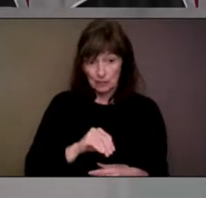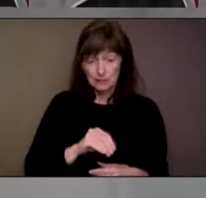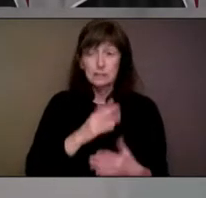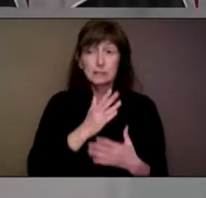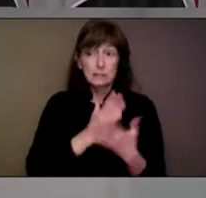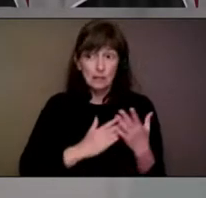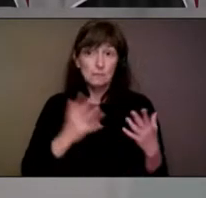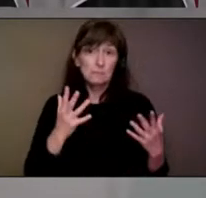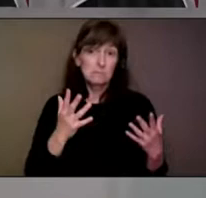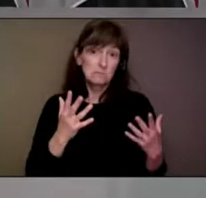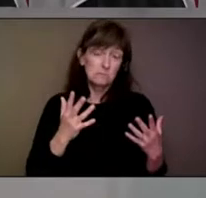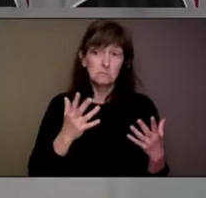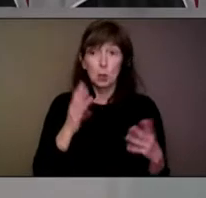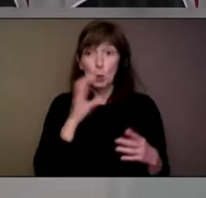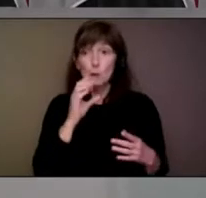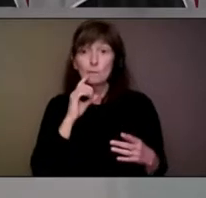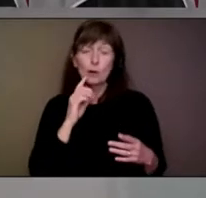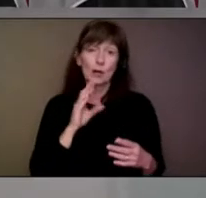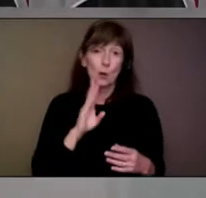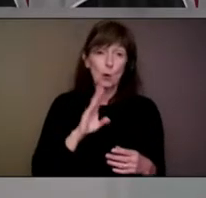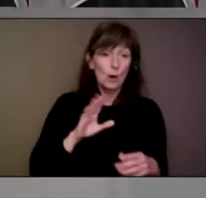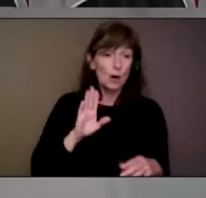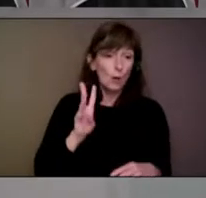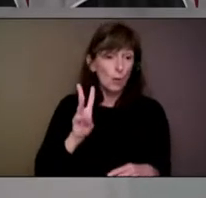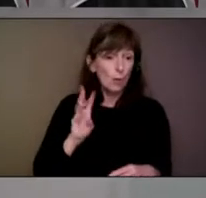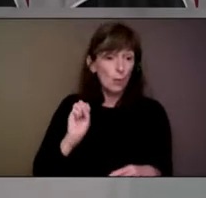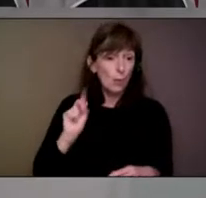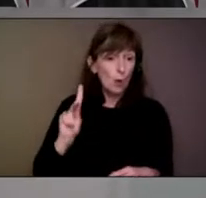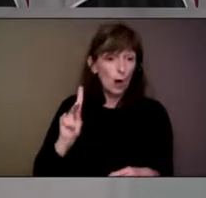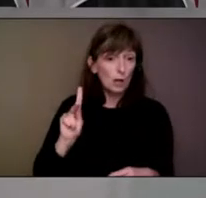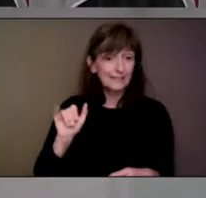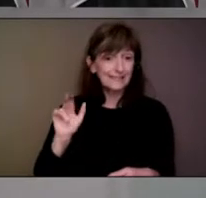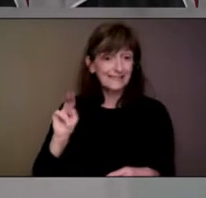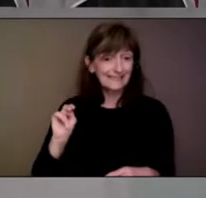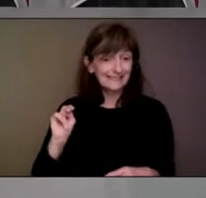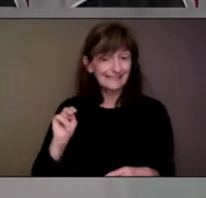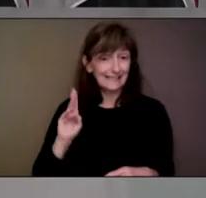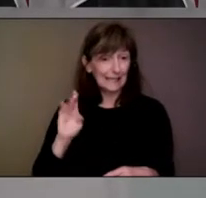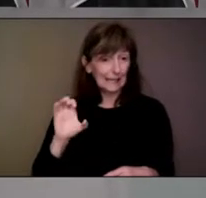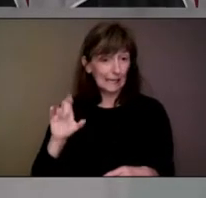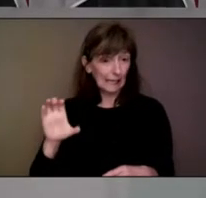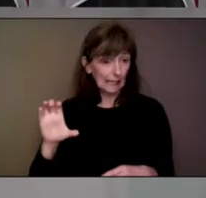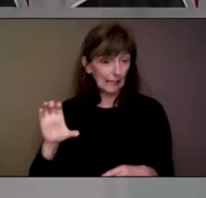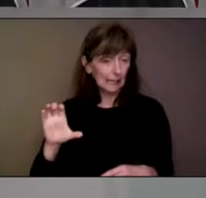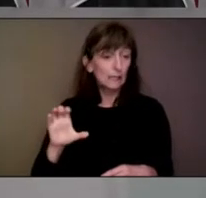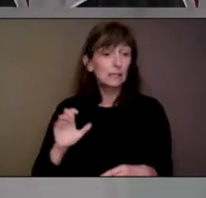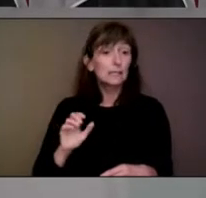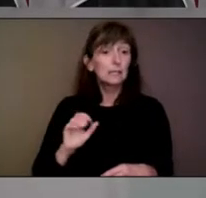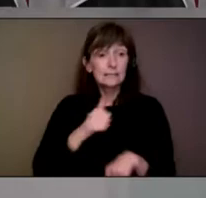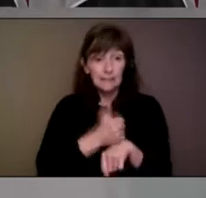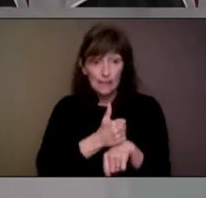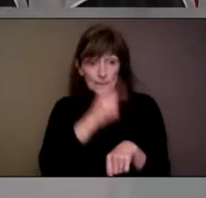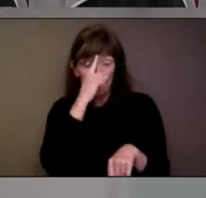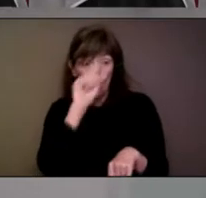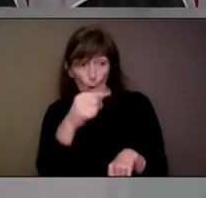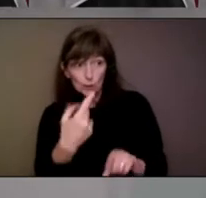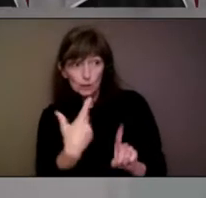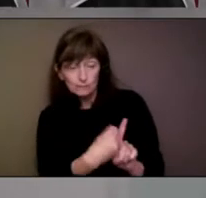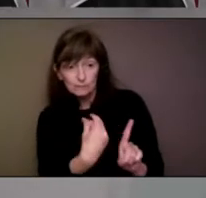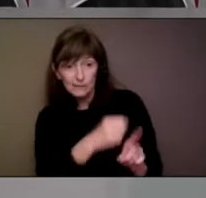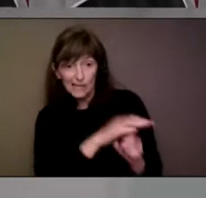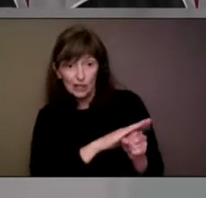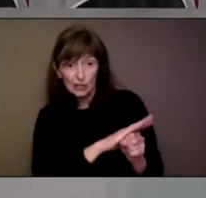get their second dose appointment in a time frame that works for them. Are we looking to add more walk-in clinics for